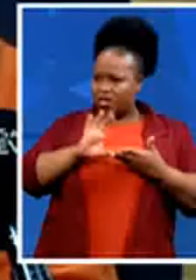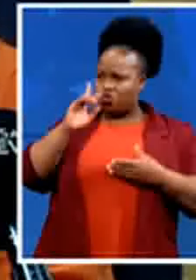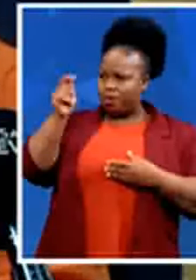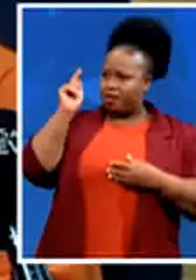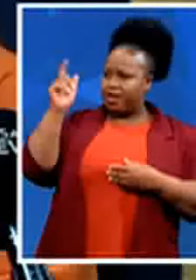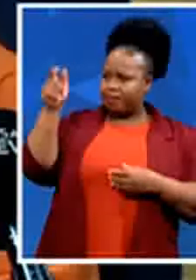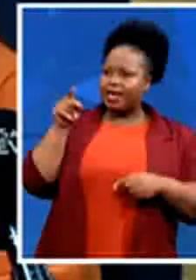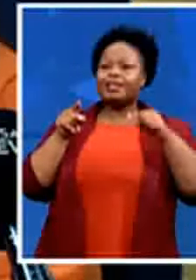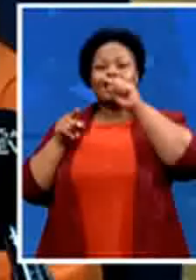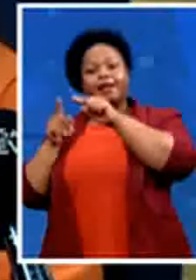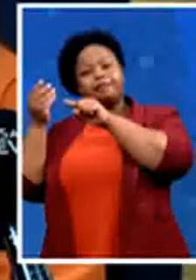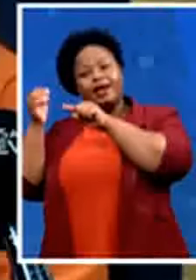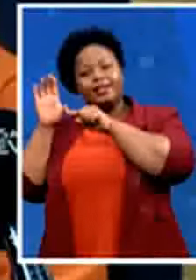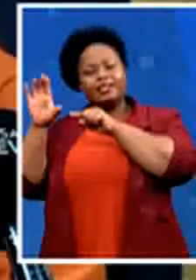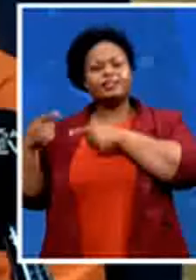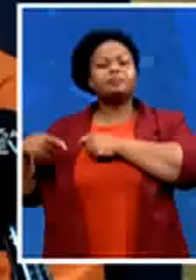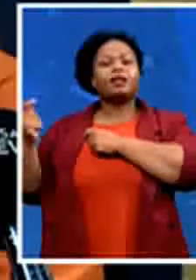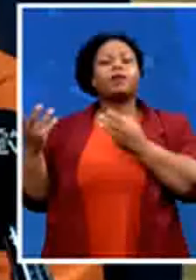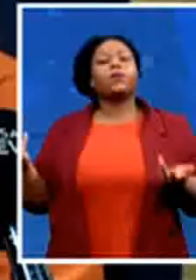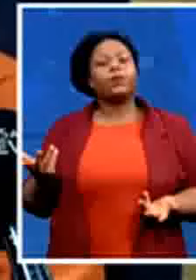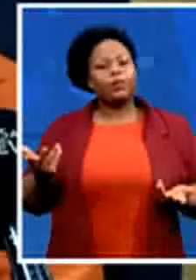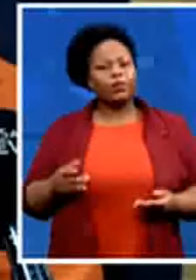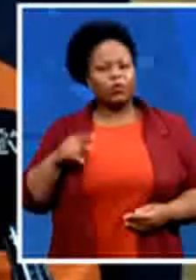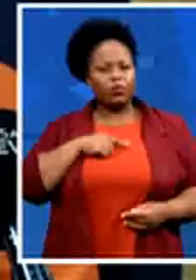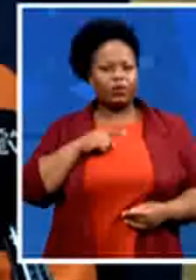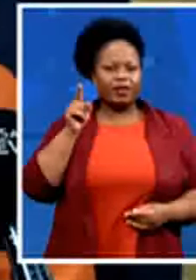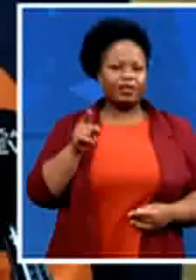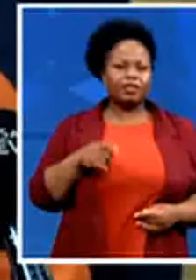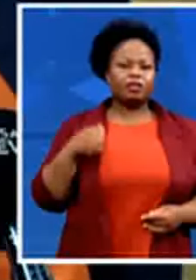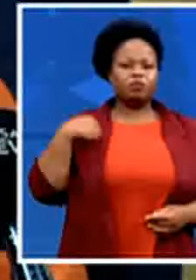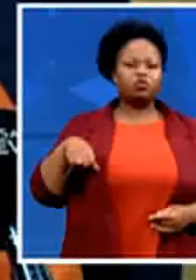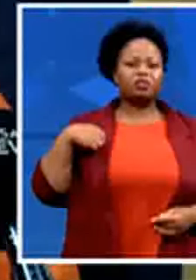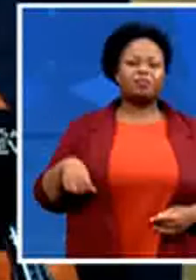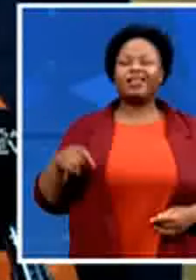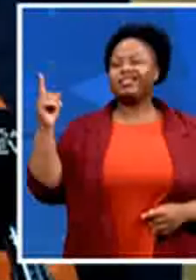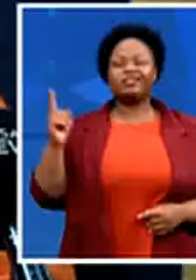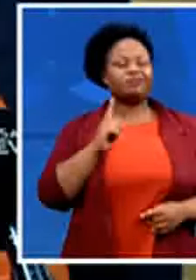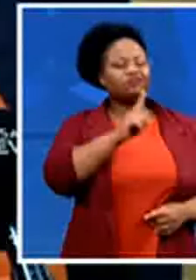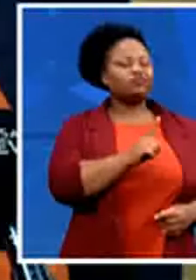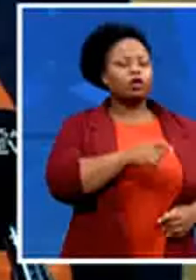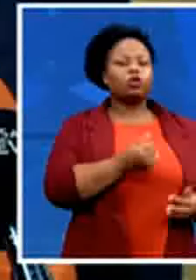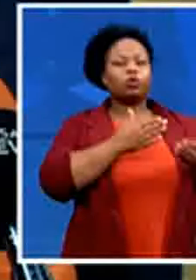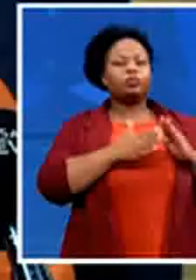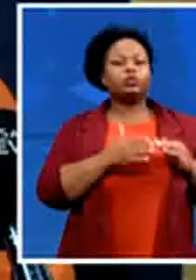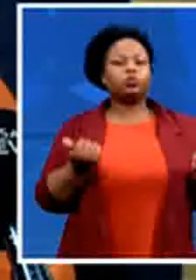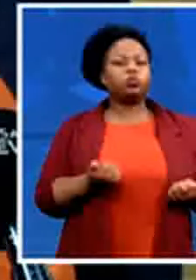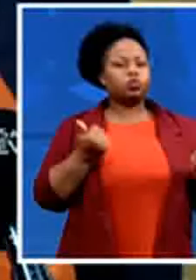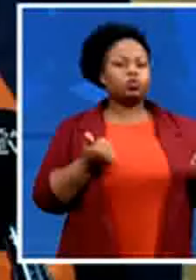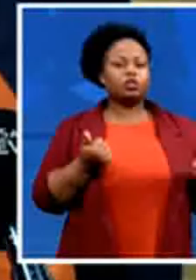is that the municipalities will go to the community with an already worked up budget for the company